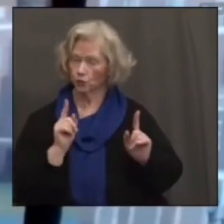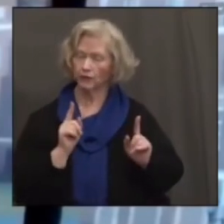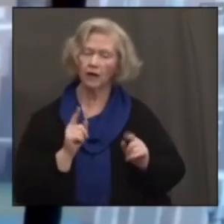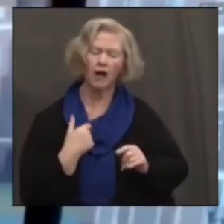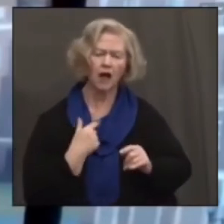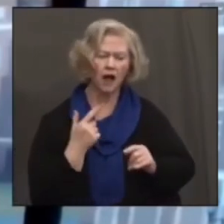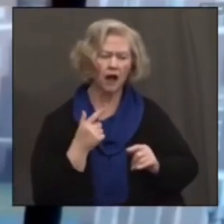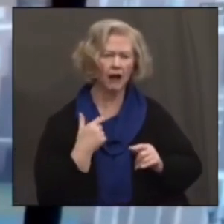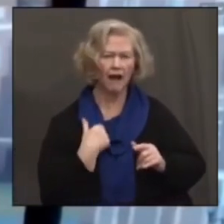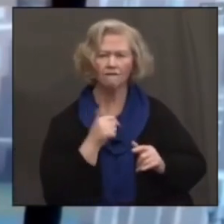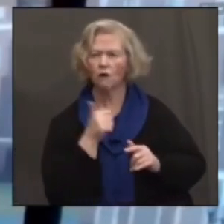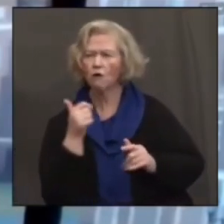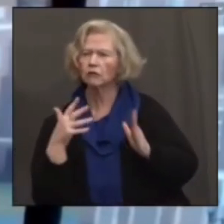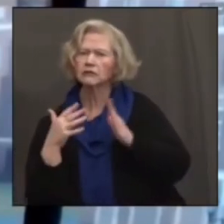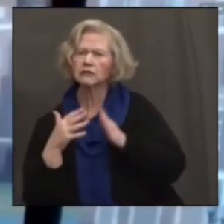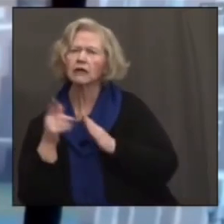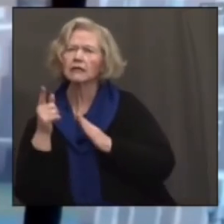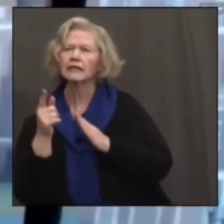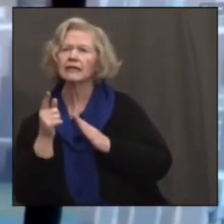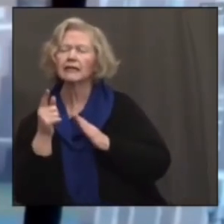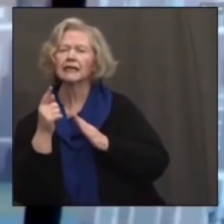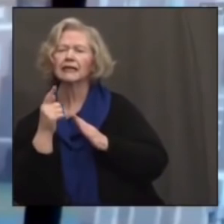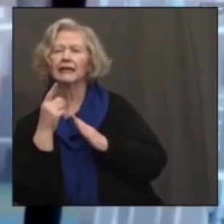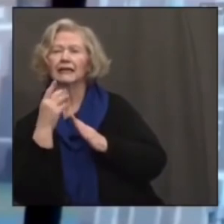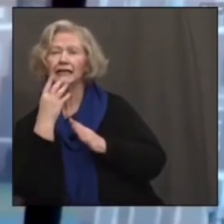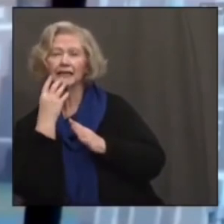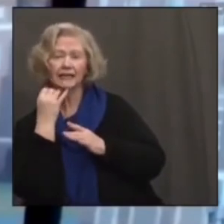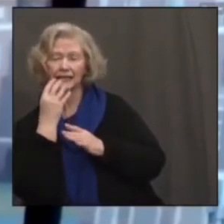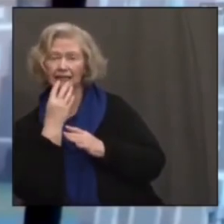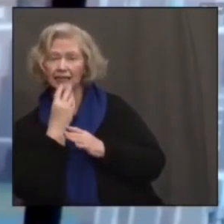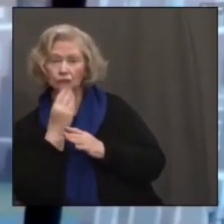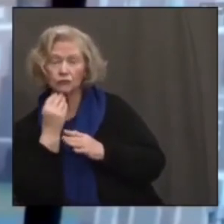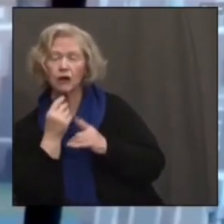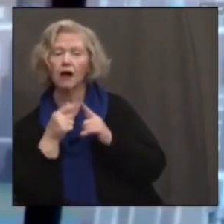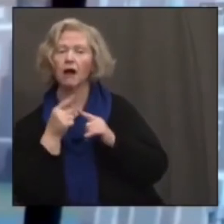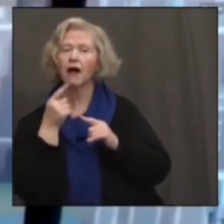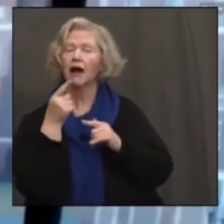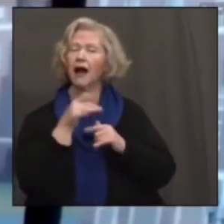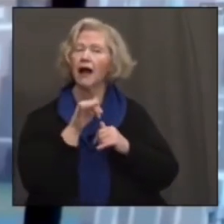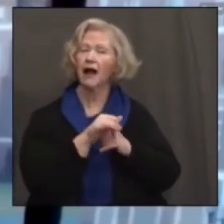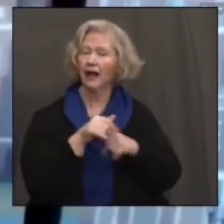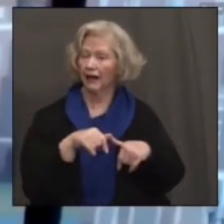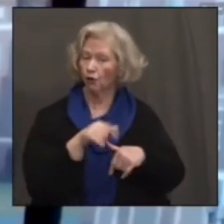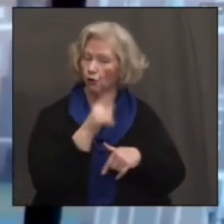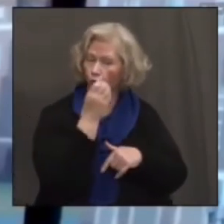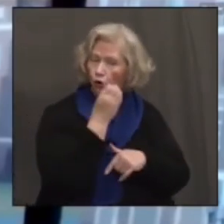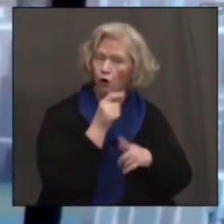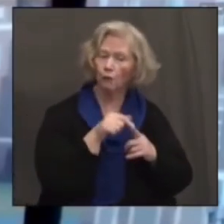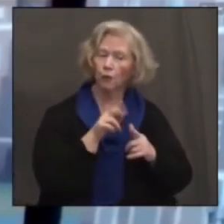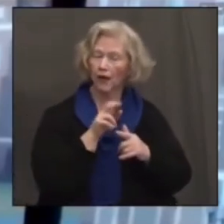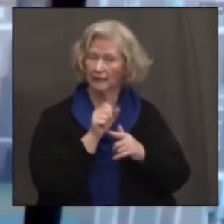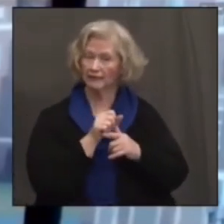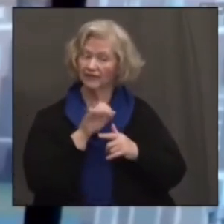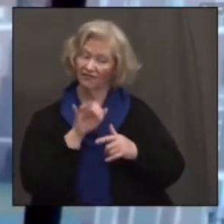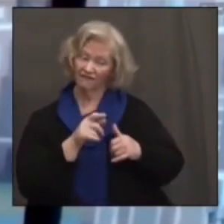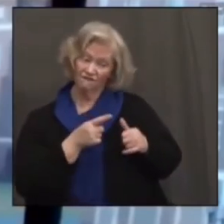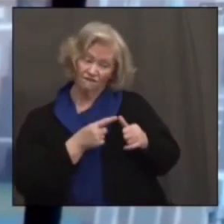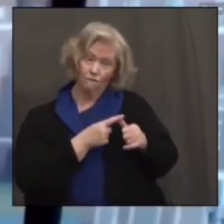studies done in Israel and in Europe, as well as the United States, that that initial dose, you know, does